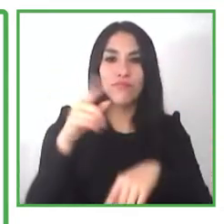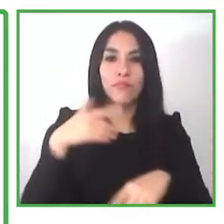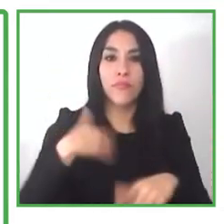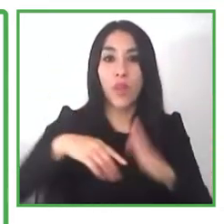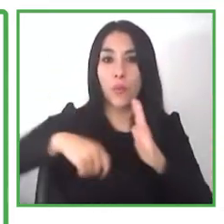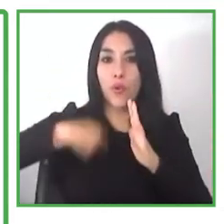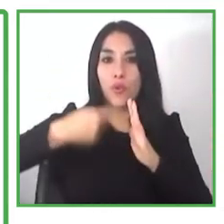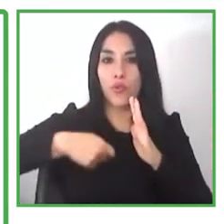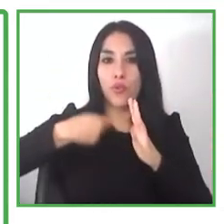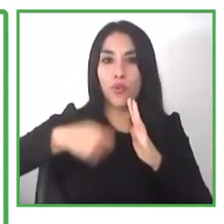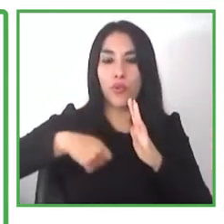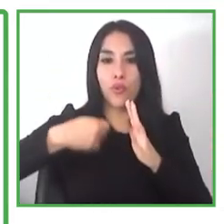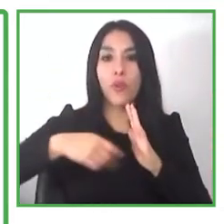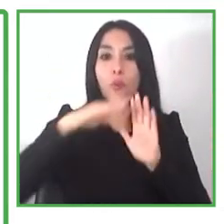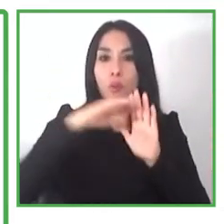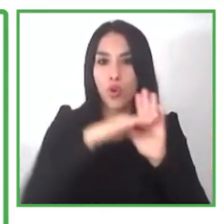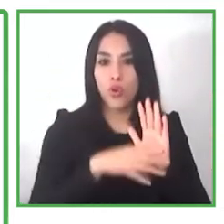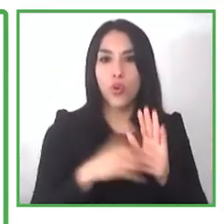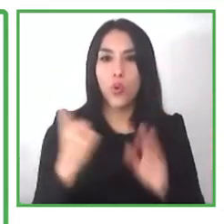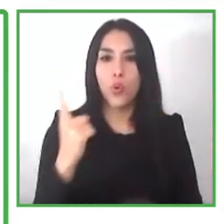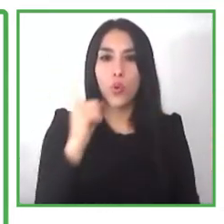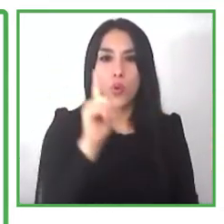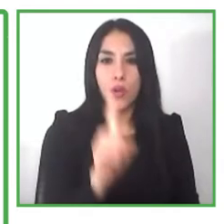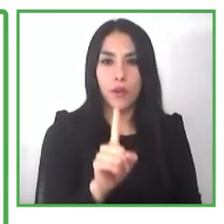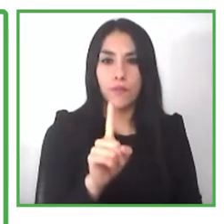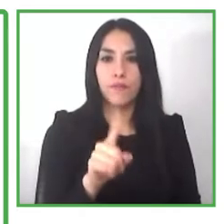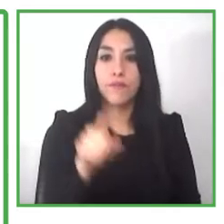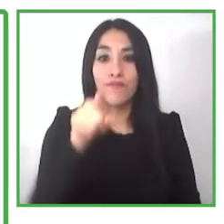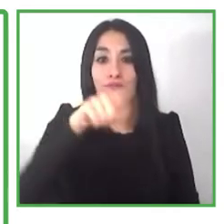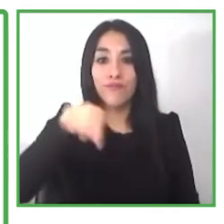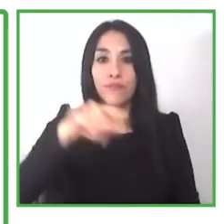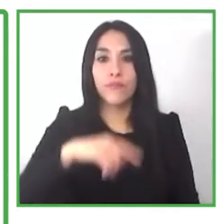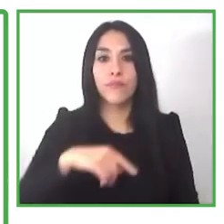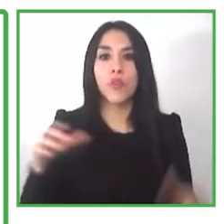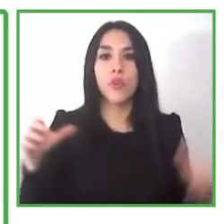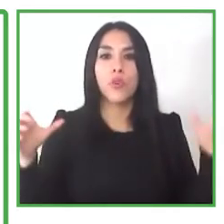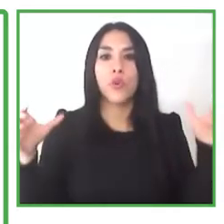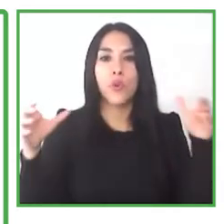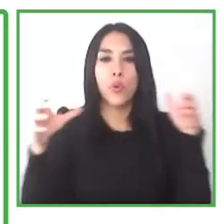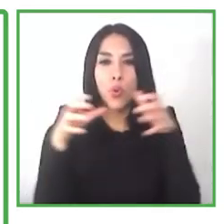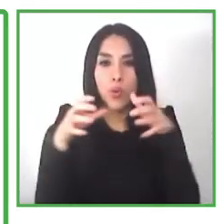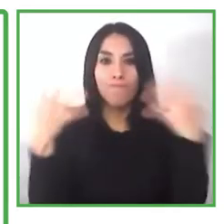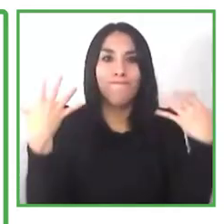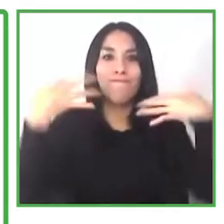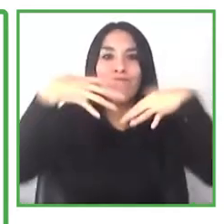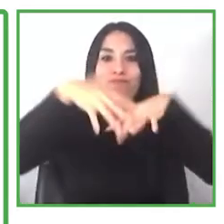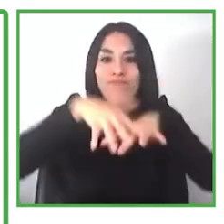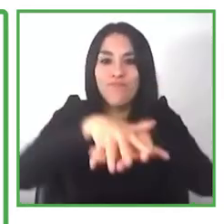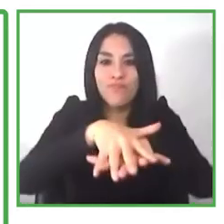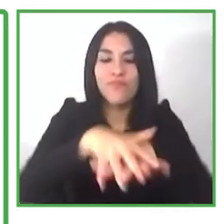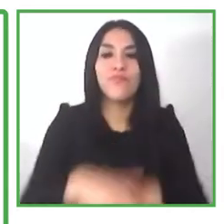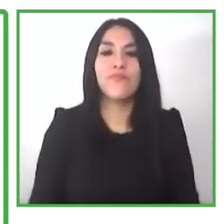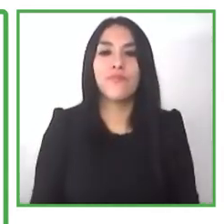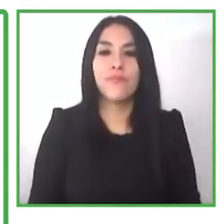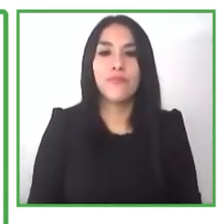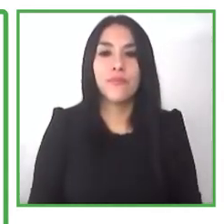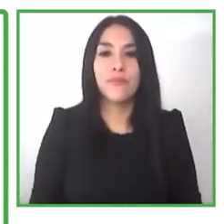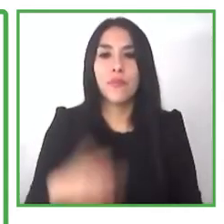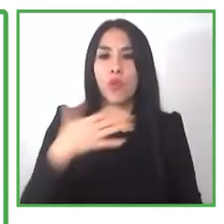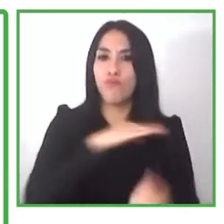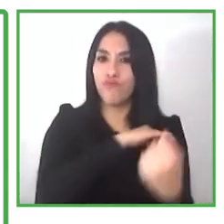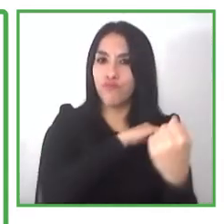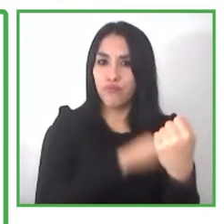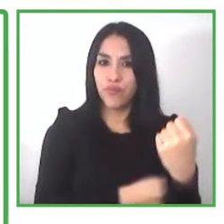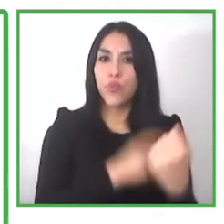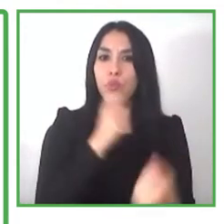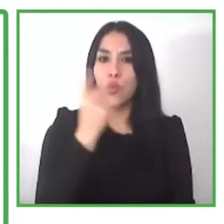can use that um we we we have some very interesting people and we have some very interesting jobs that go go with